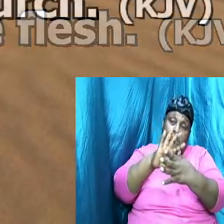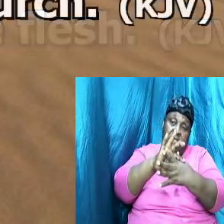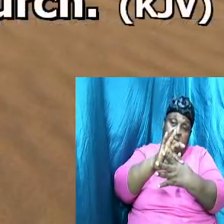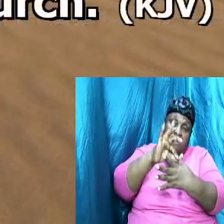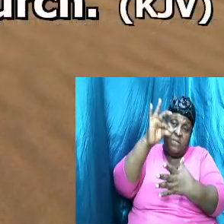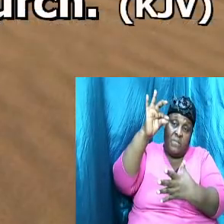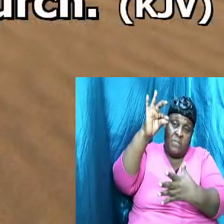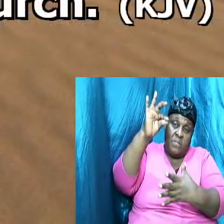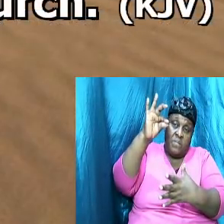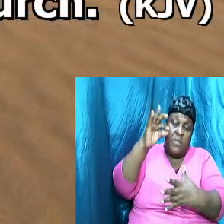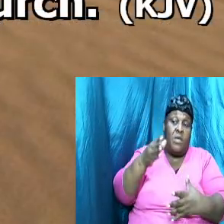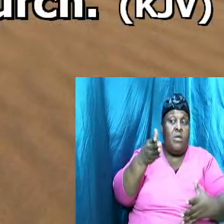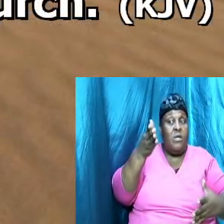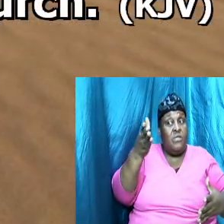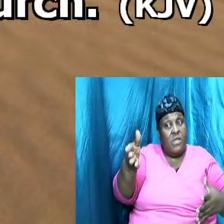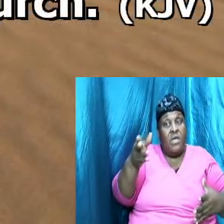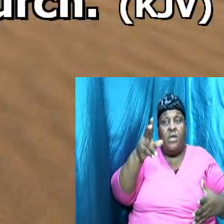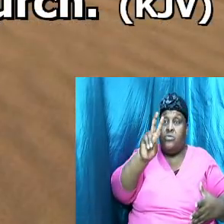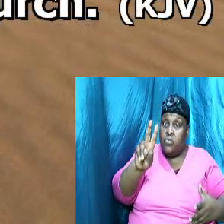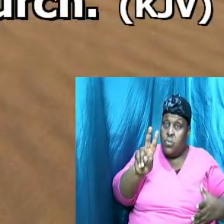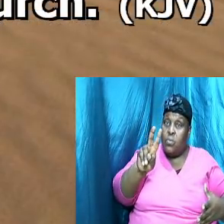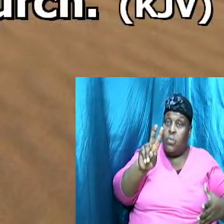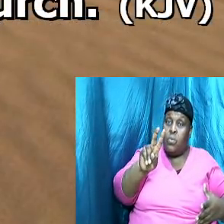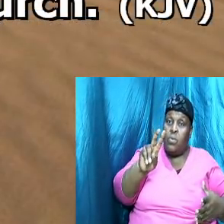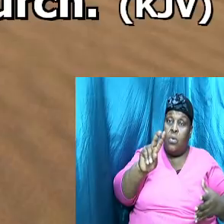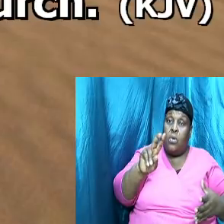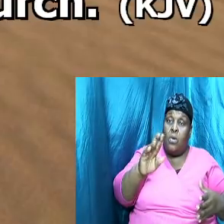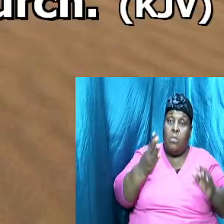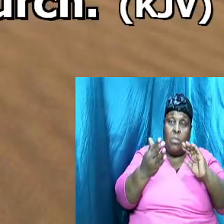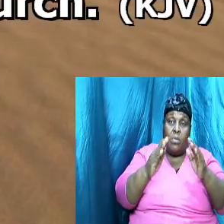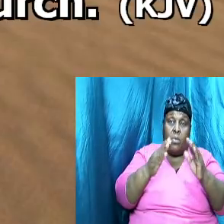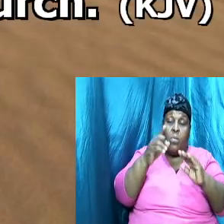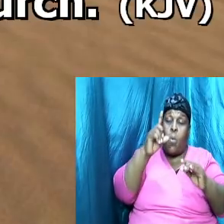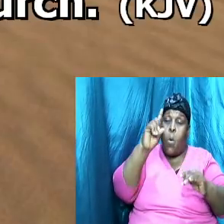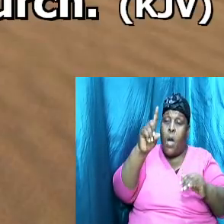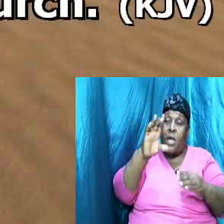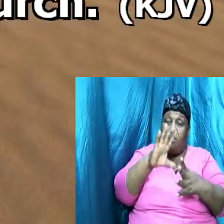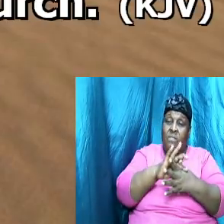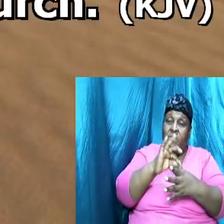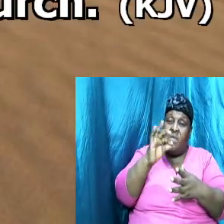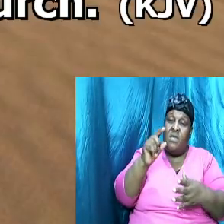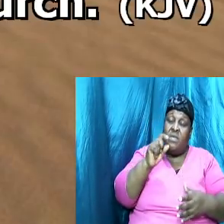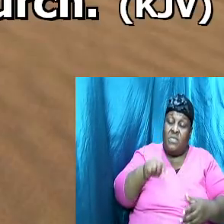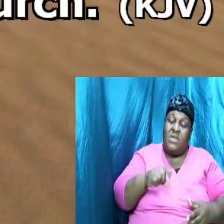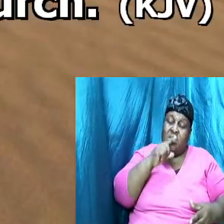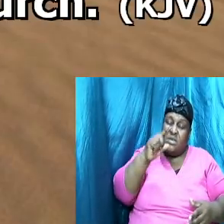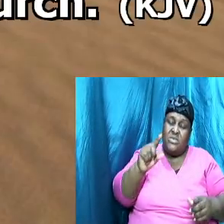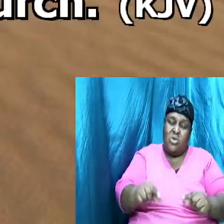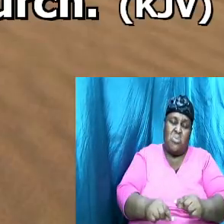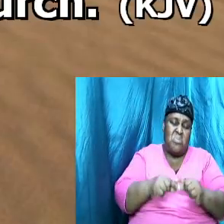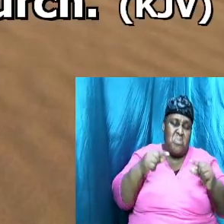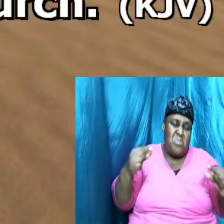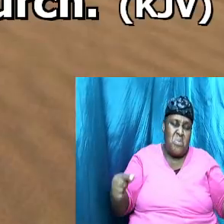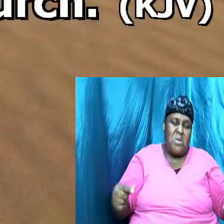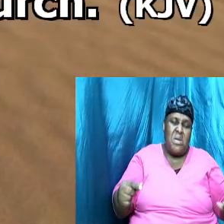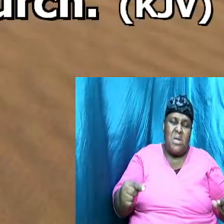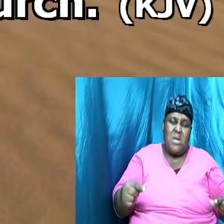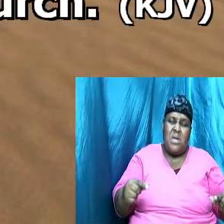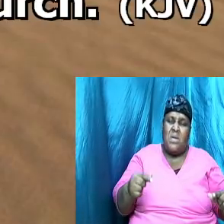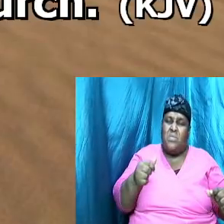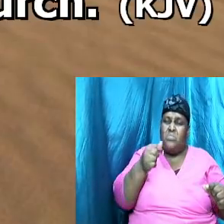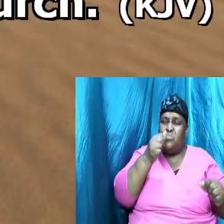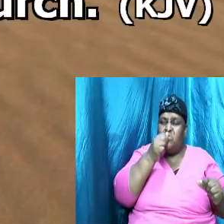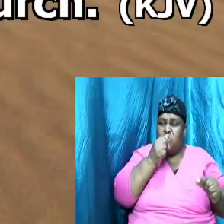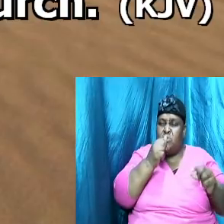and they too shall be one flesh this is a great mystery but I speak